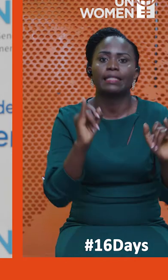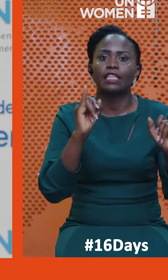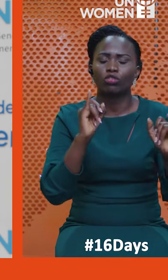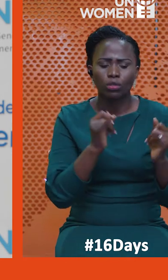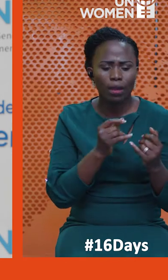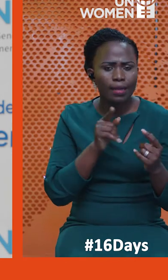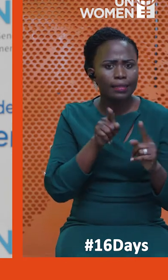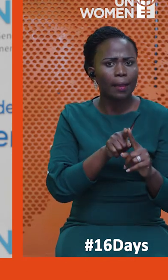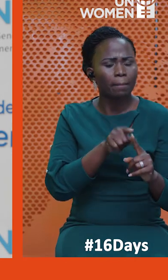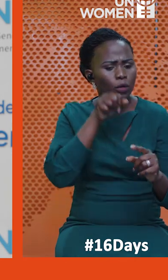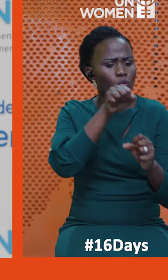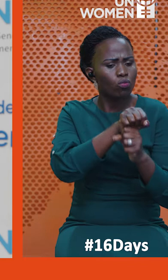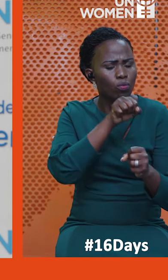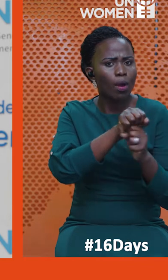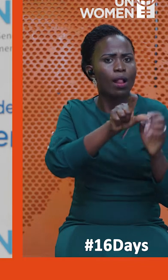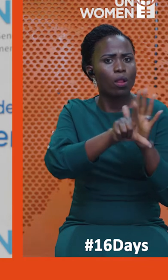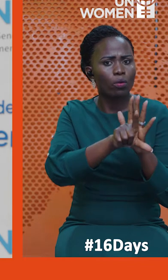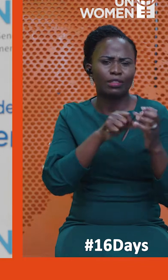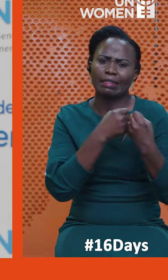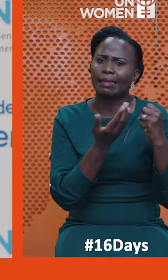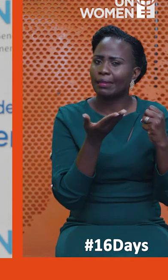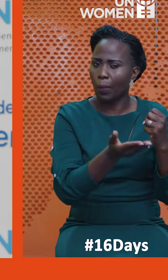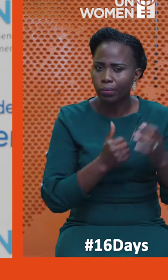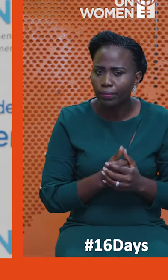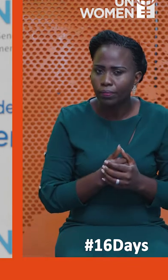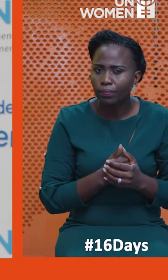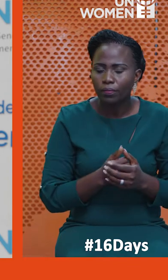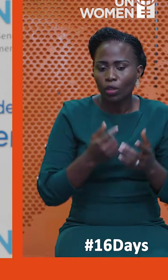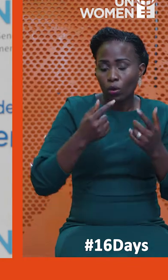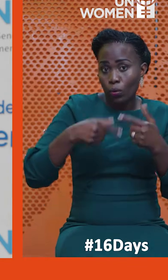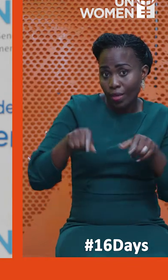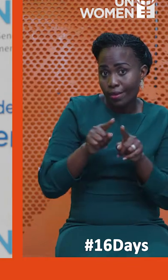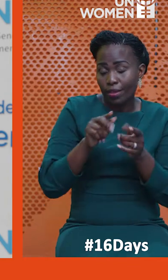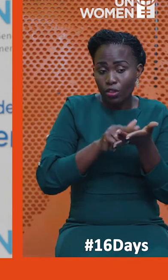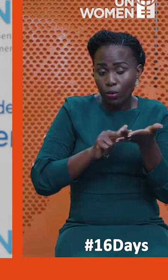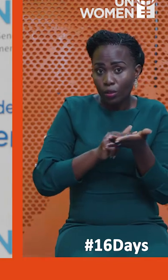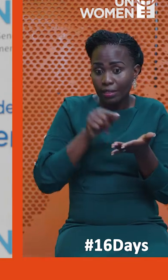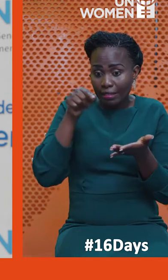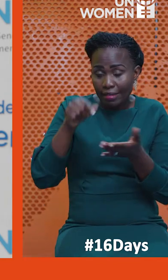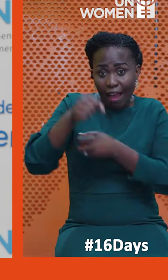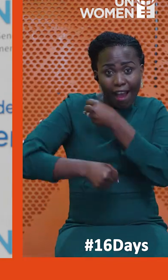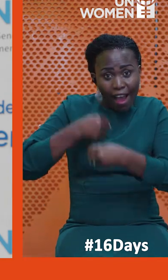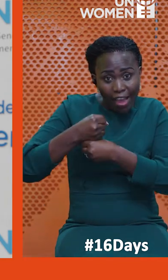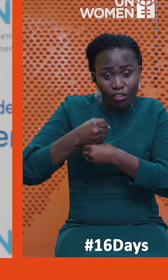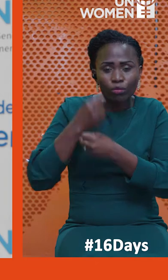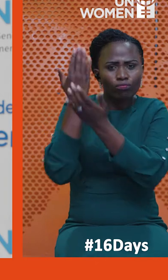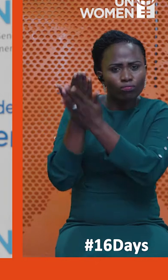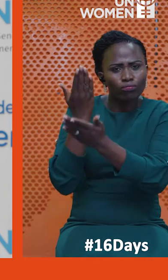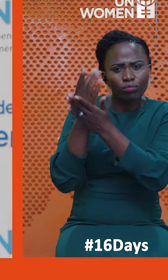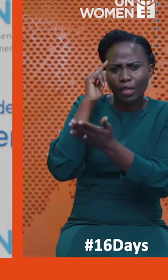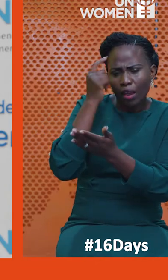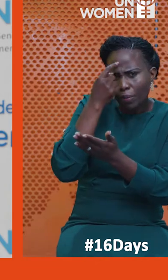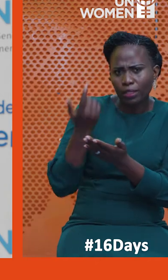implementation and enforcement of these laws remains a challenge. So we use this annually to